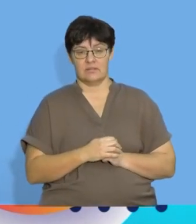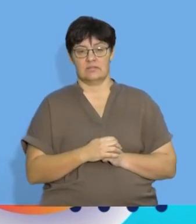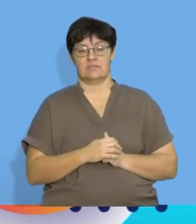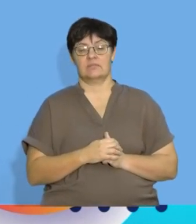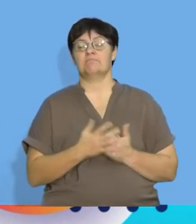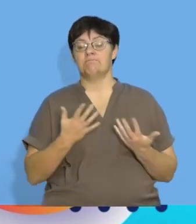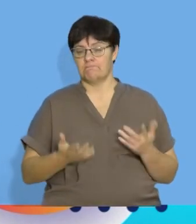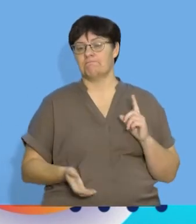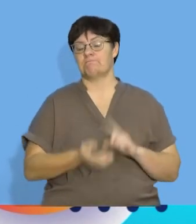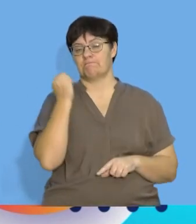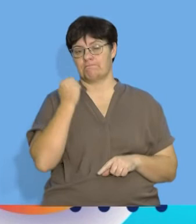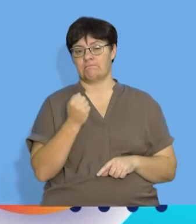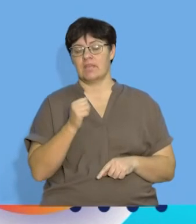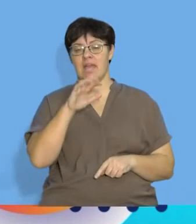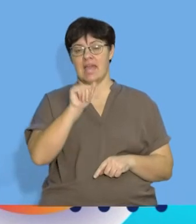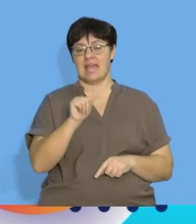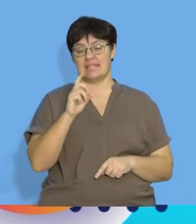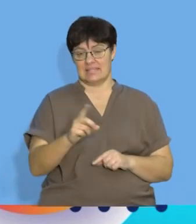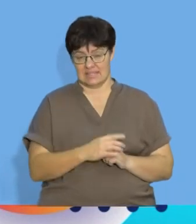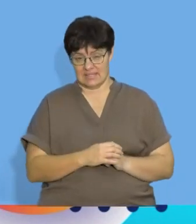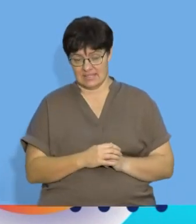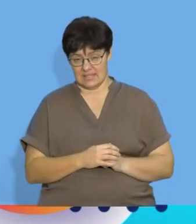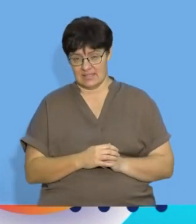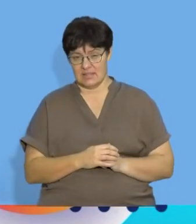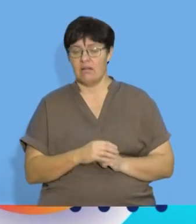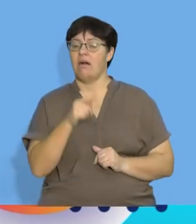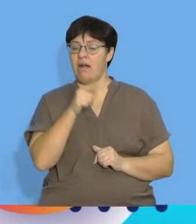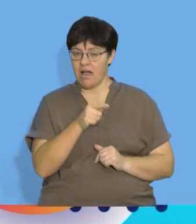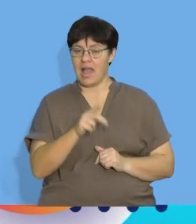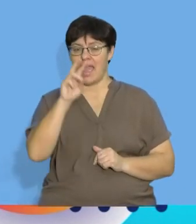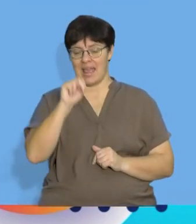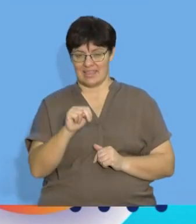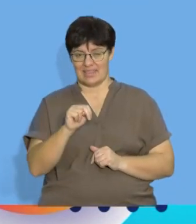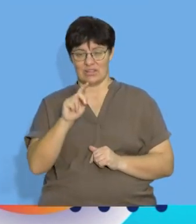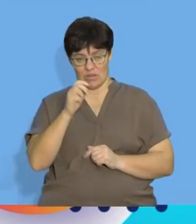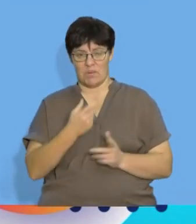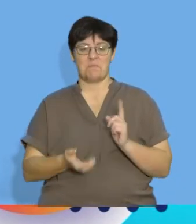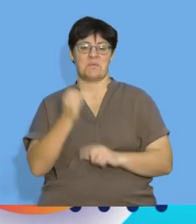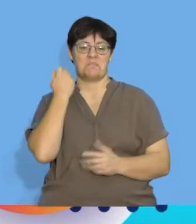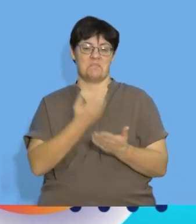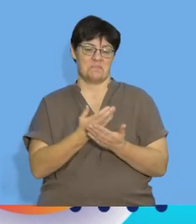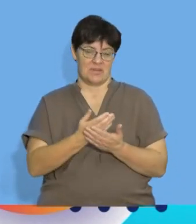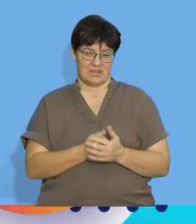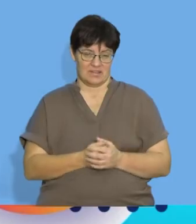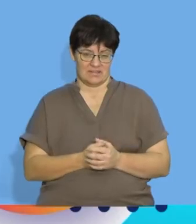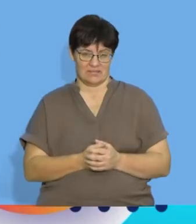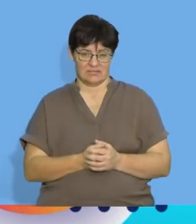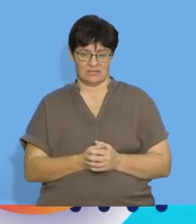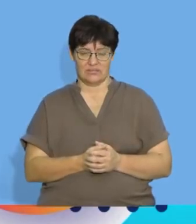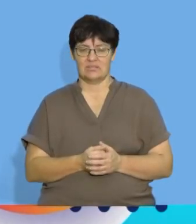a and determine the nth term for this sequence let's work on a and d